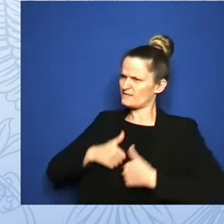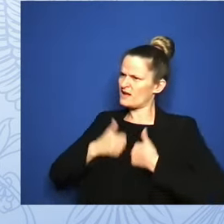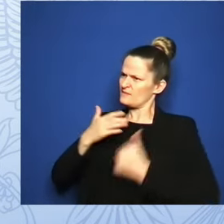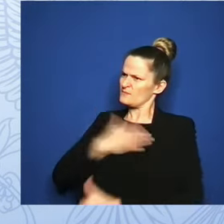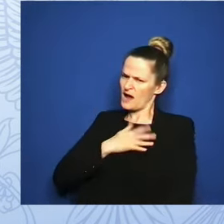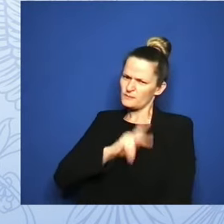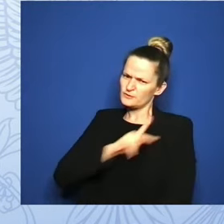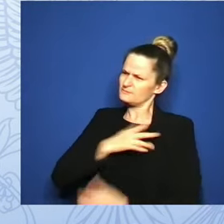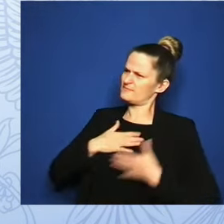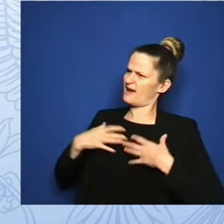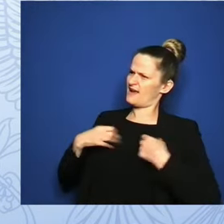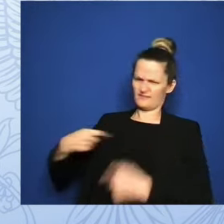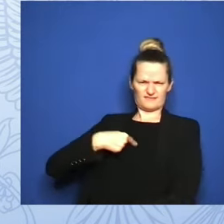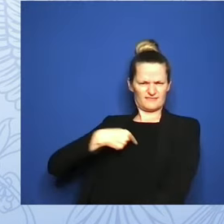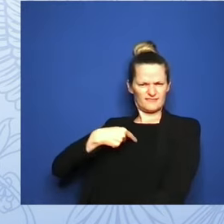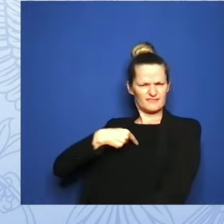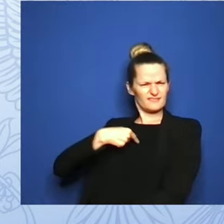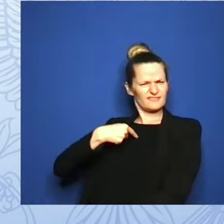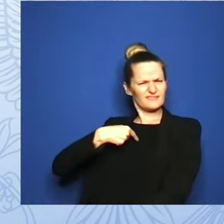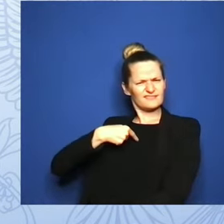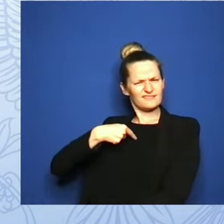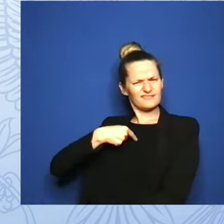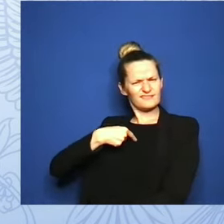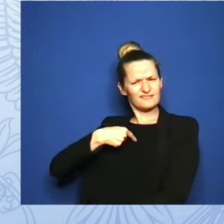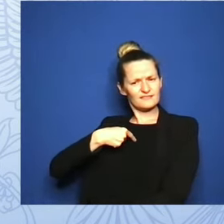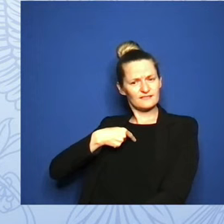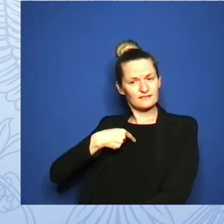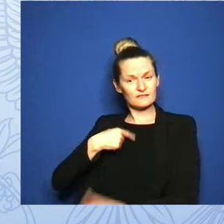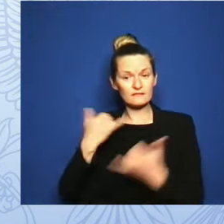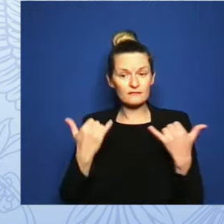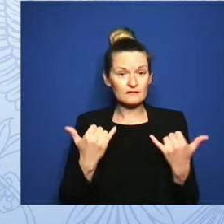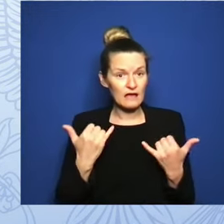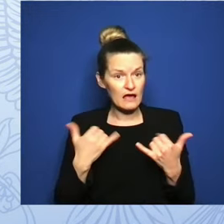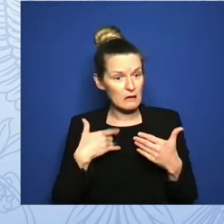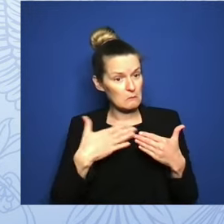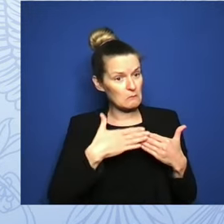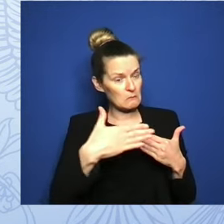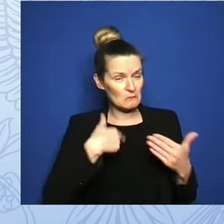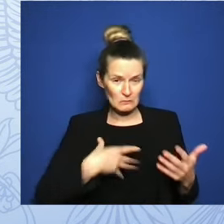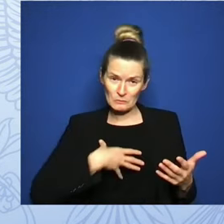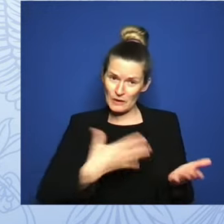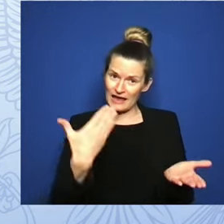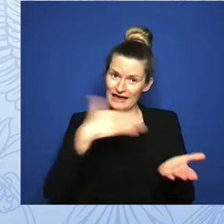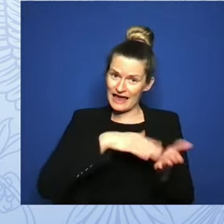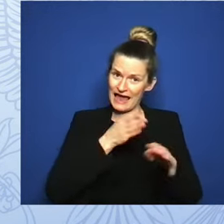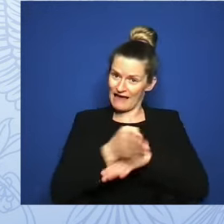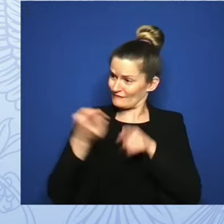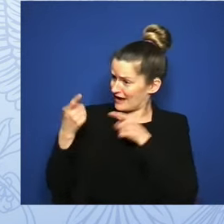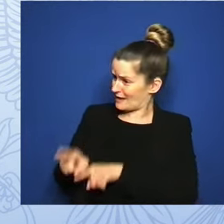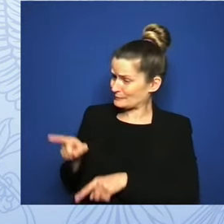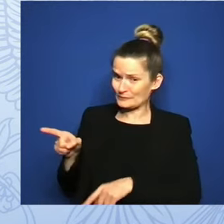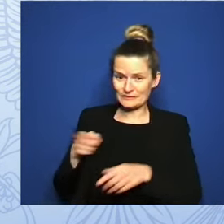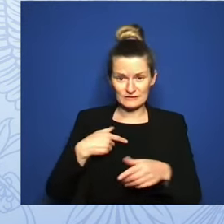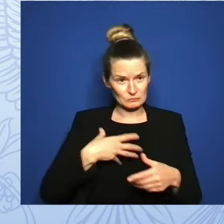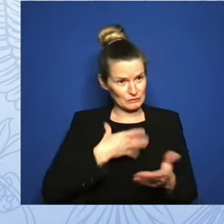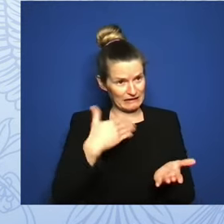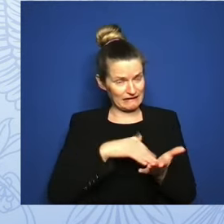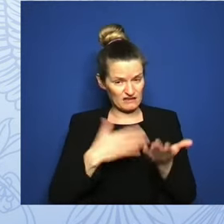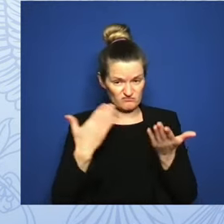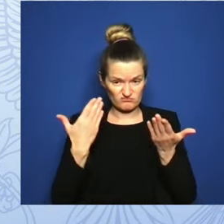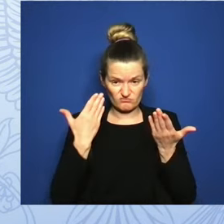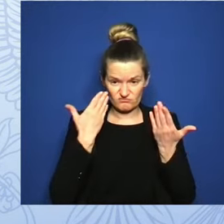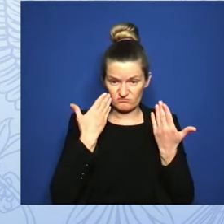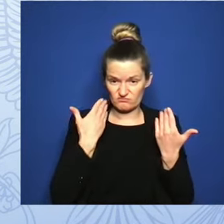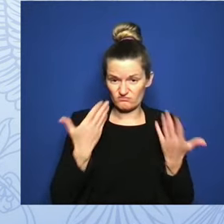can get pregnant now or carry to birth, but the target of our wrath is very well known. It's the